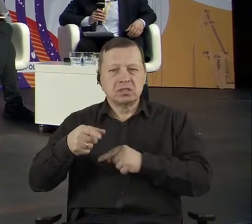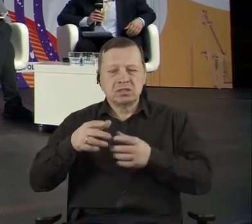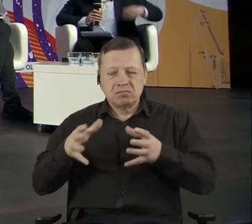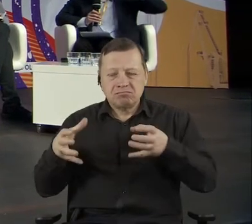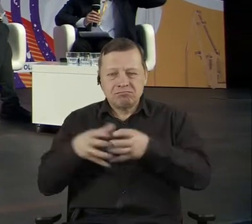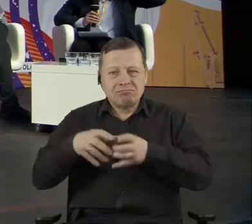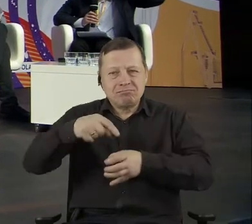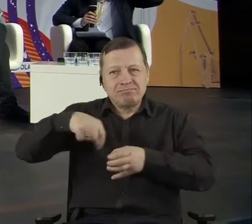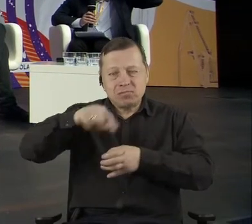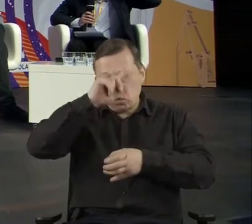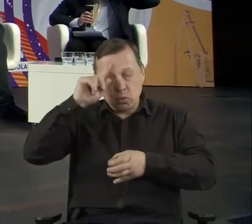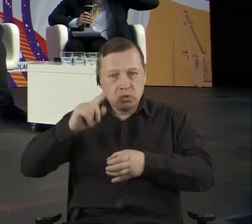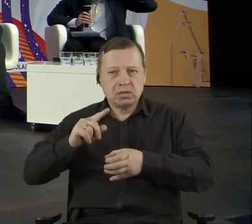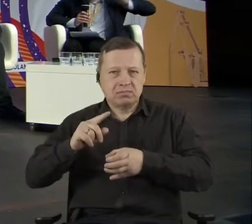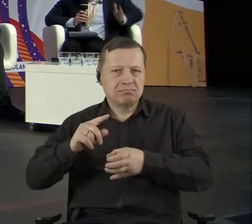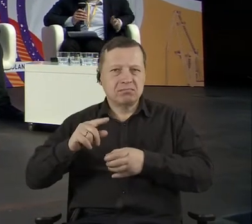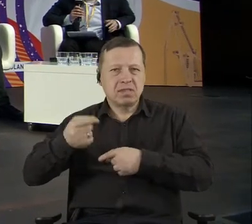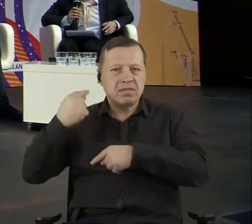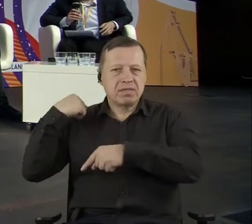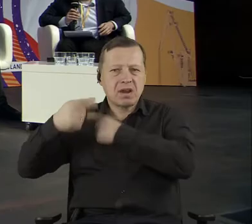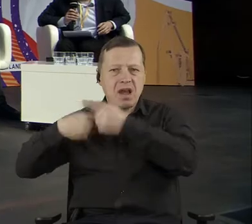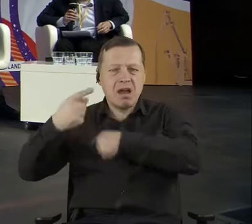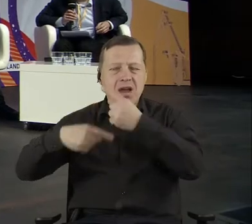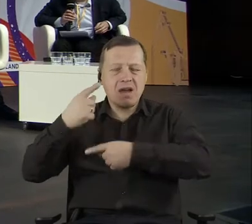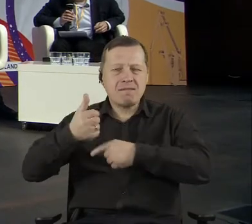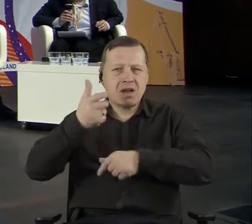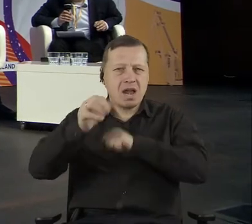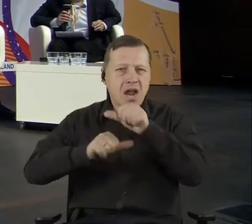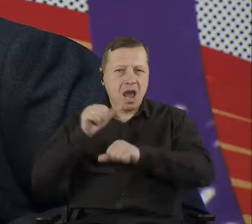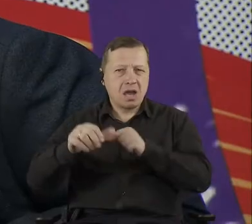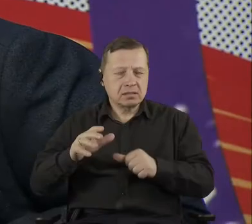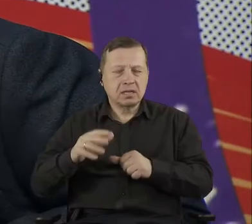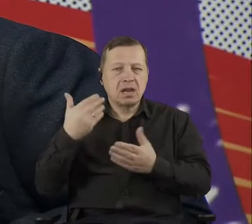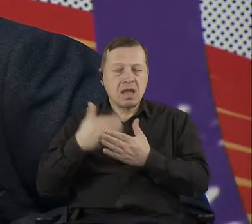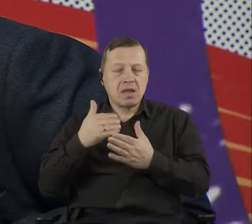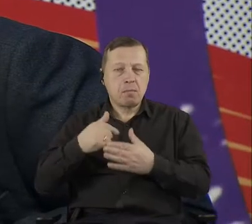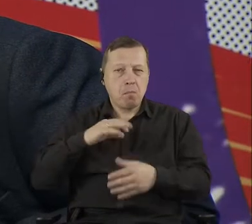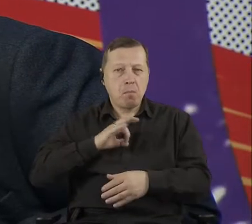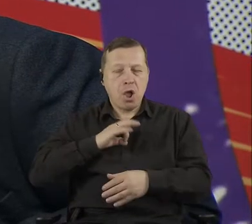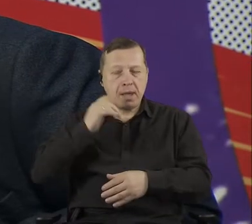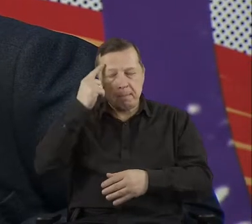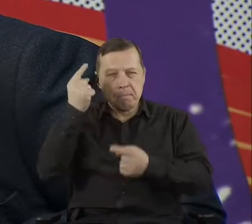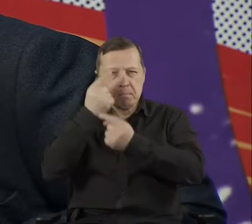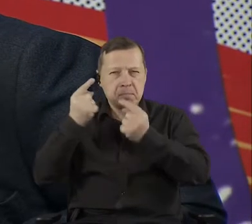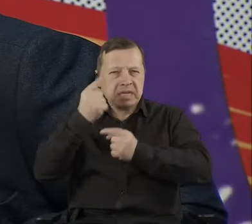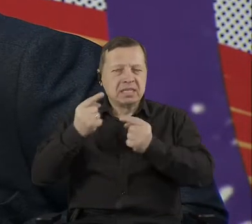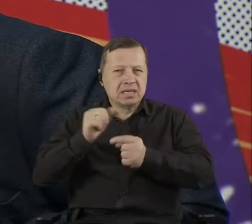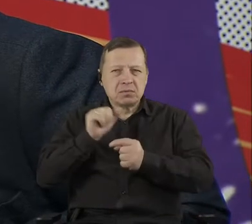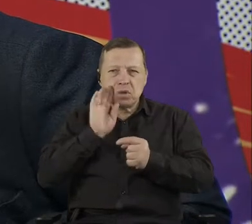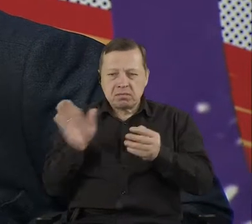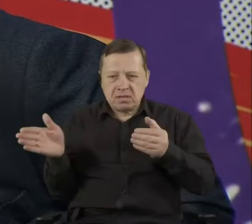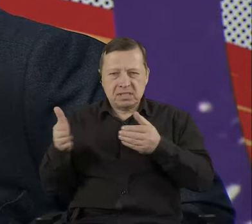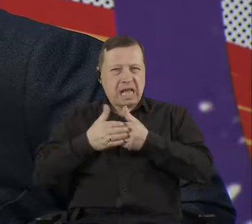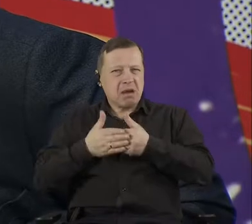having a closed mind. But the second thing is that I have a chance to discuss